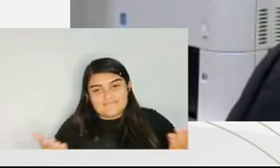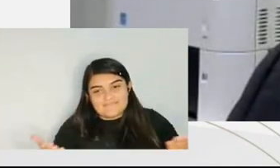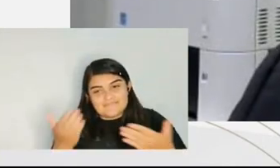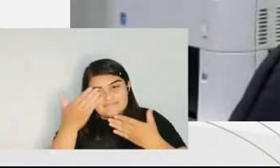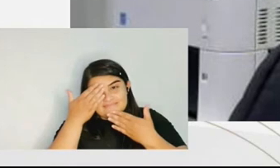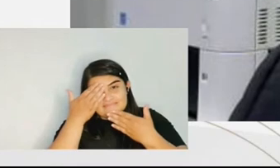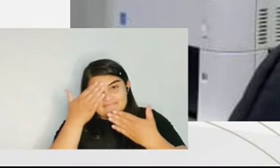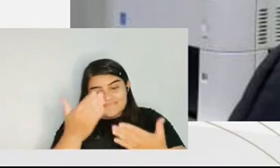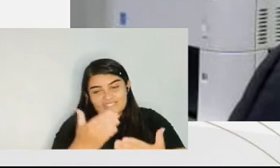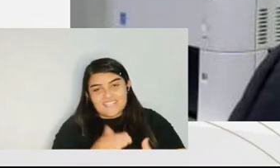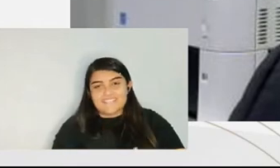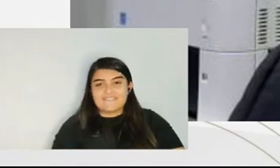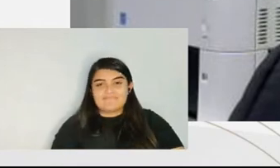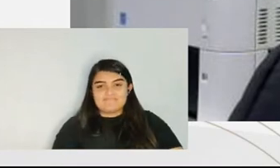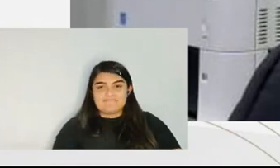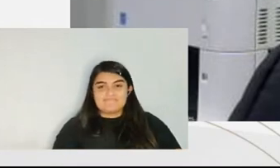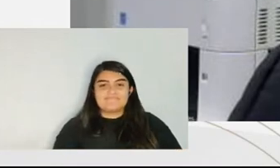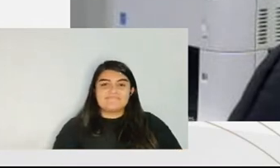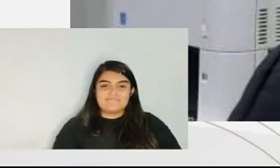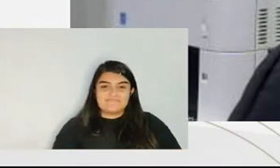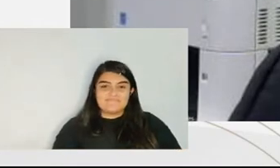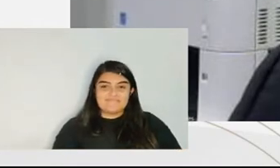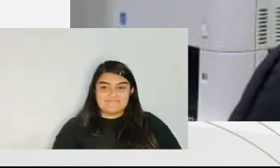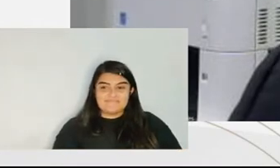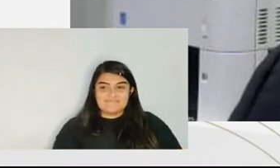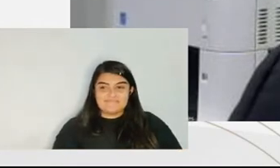wish you all a great night. Thank you so much.